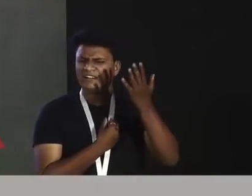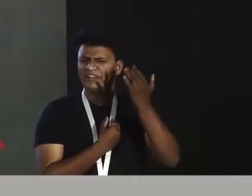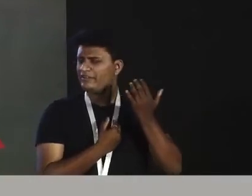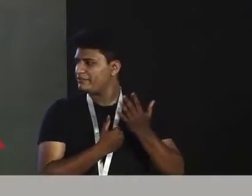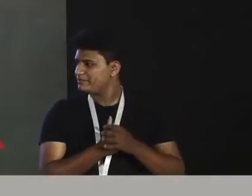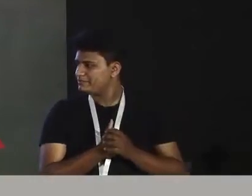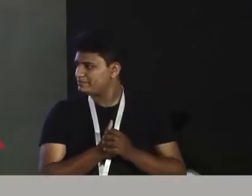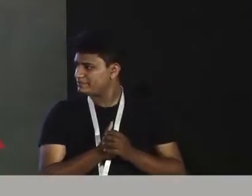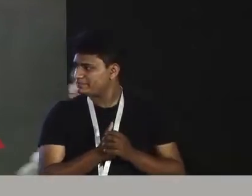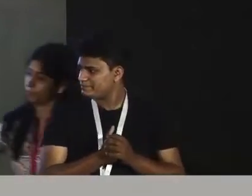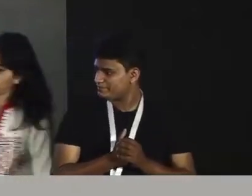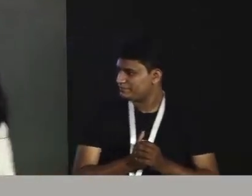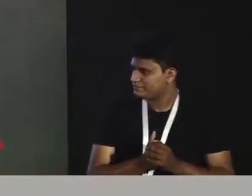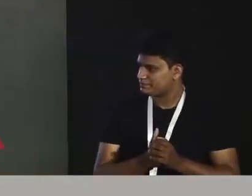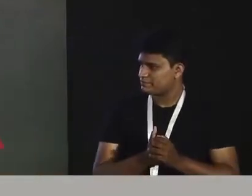Slight change.